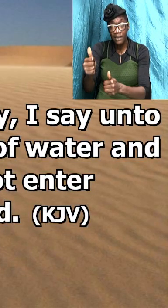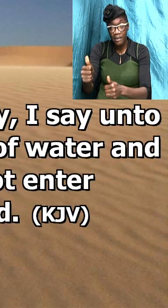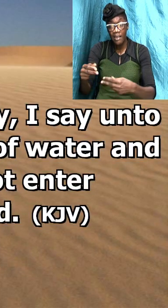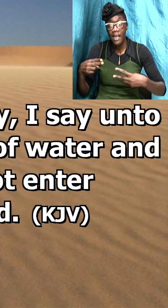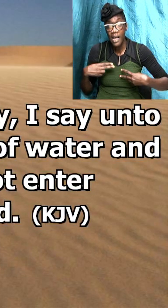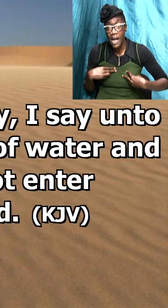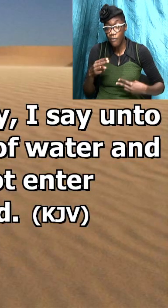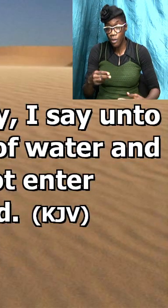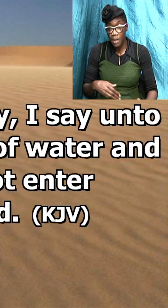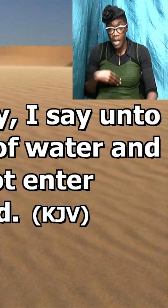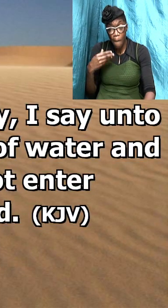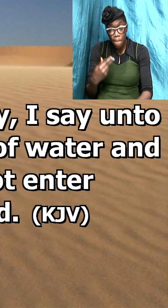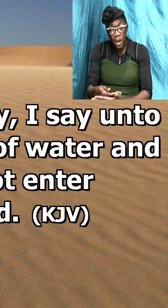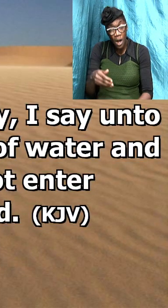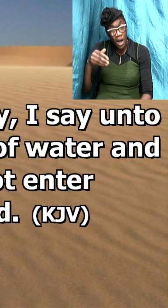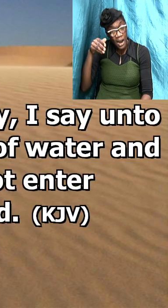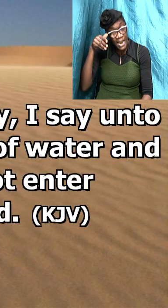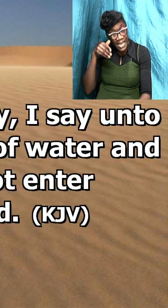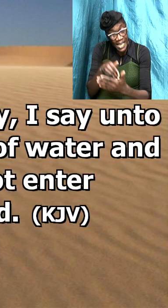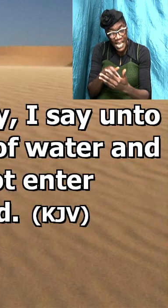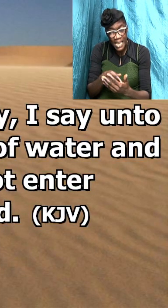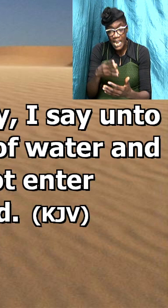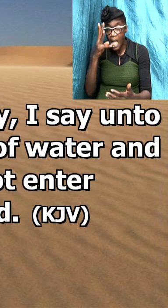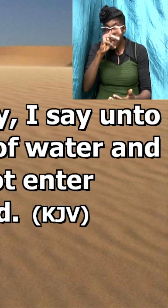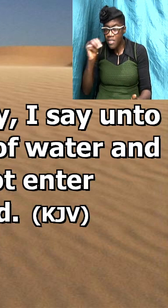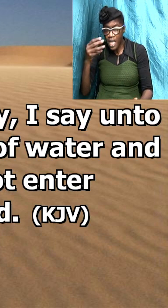again they believed on Jesus Christ